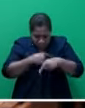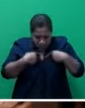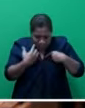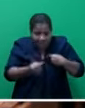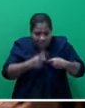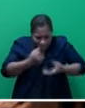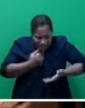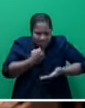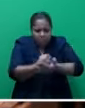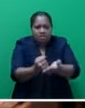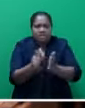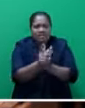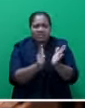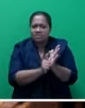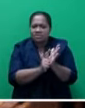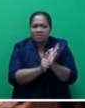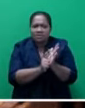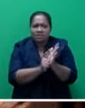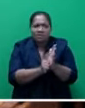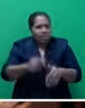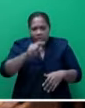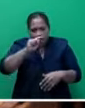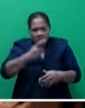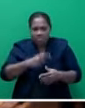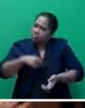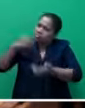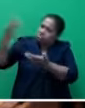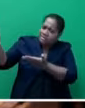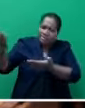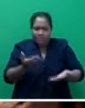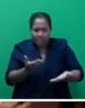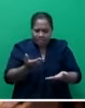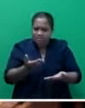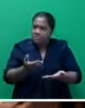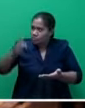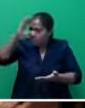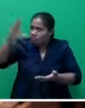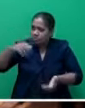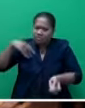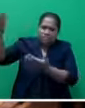support these legislations. We cannot just bring everything from the other country and